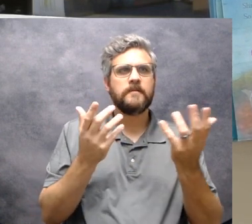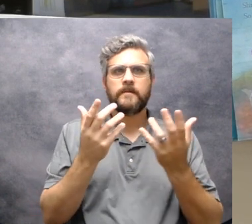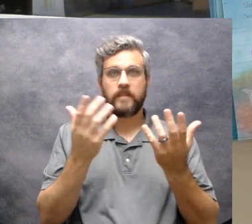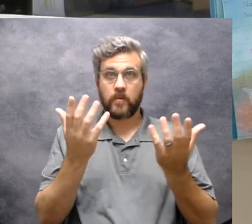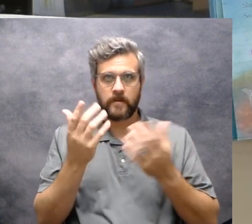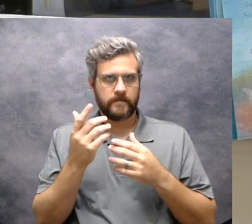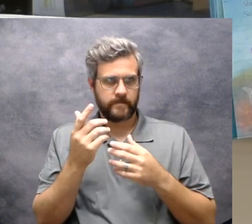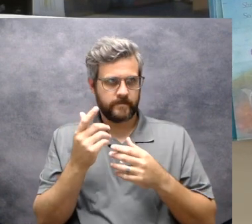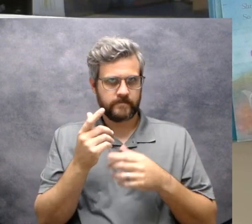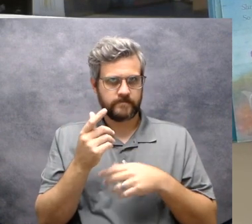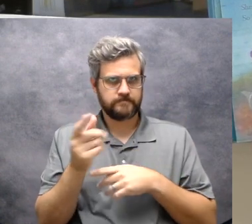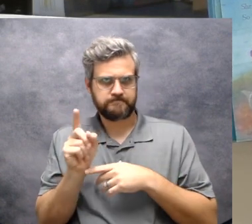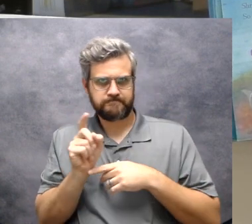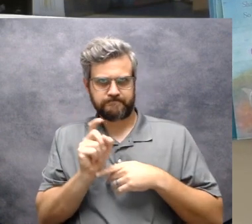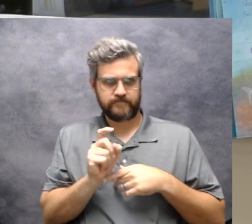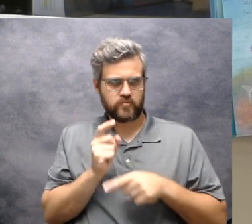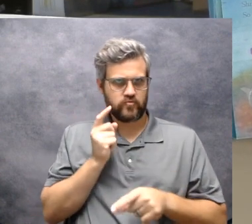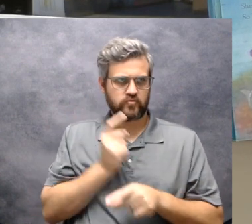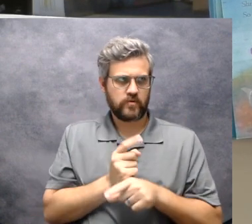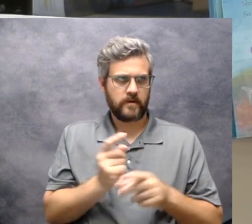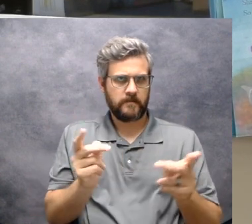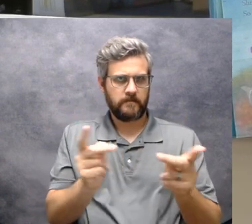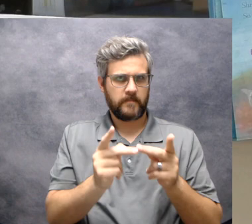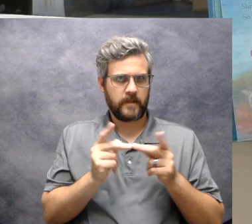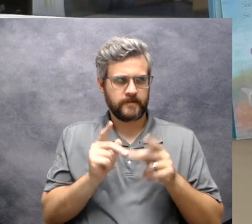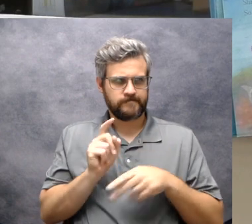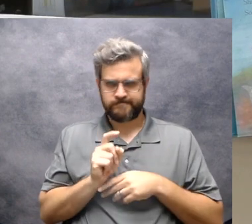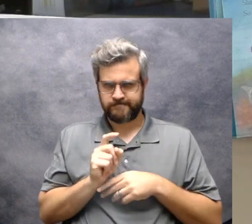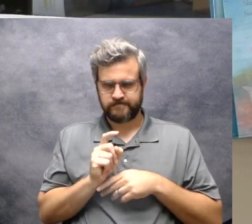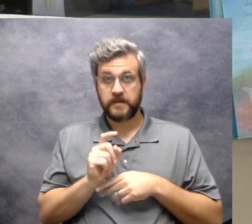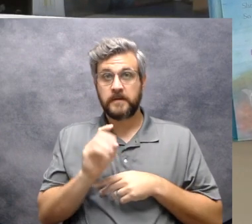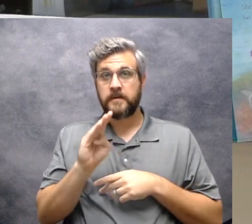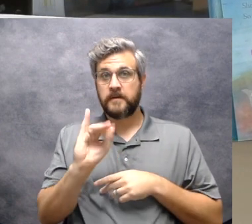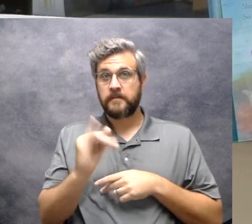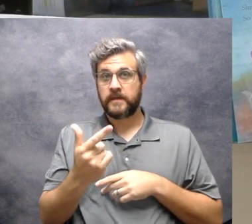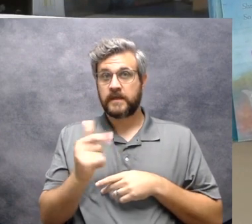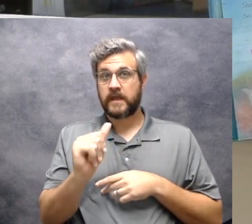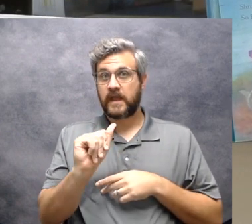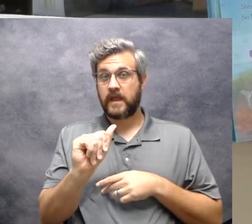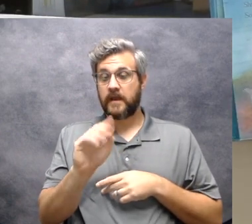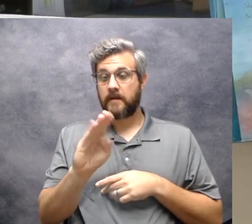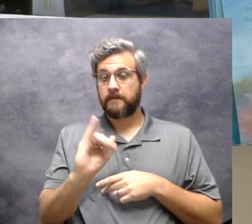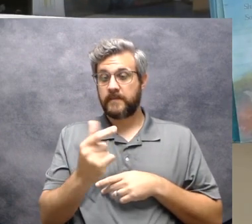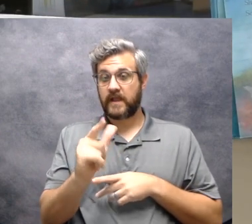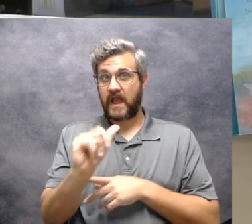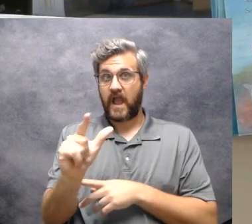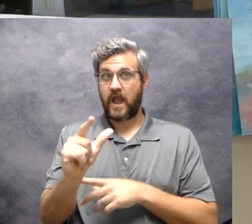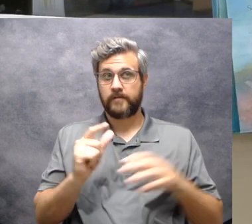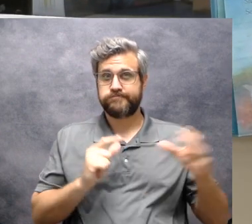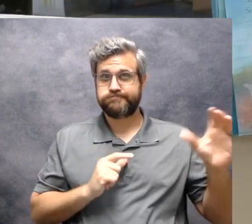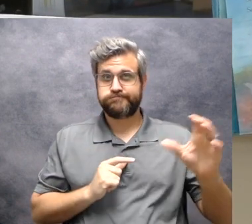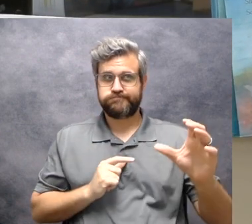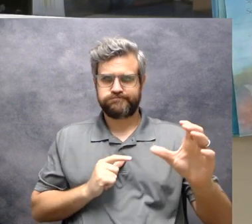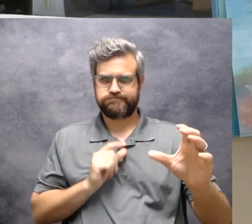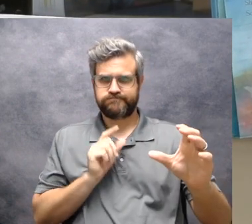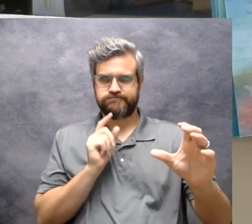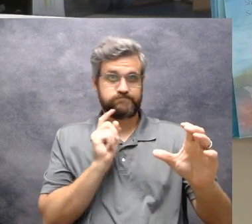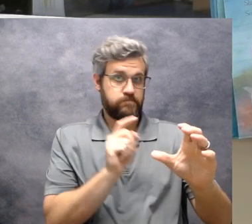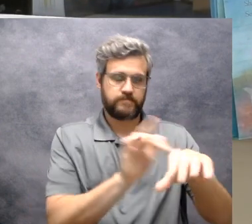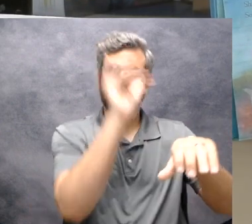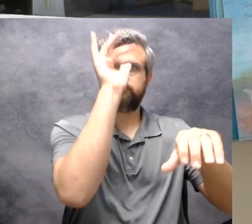in the right place. And then he tagged Big Al. All the other fish